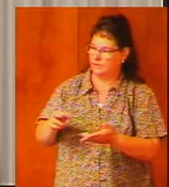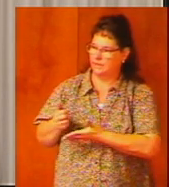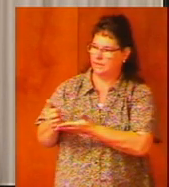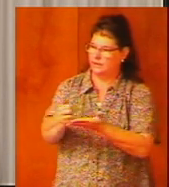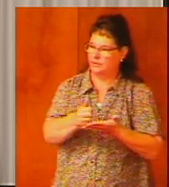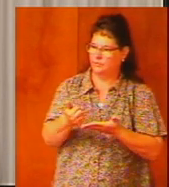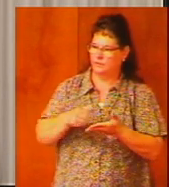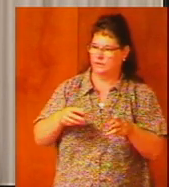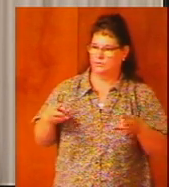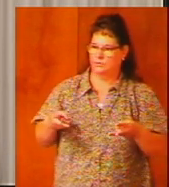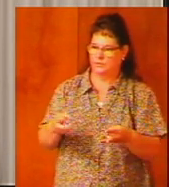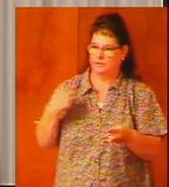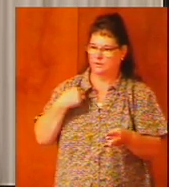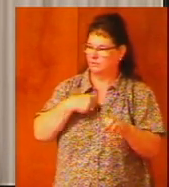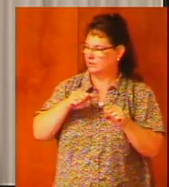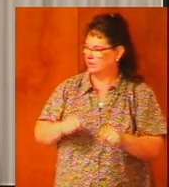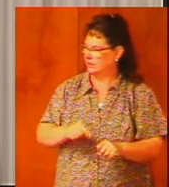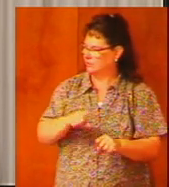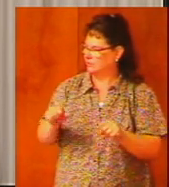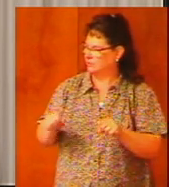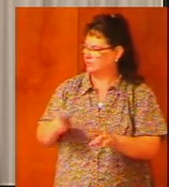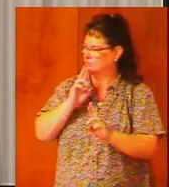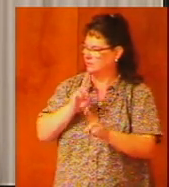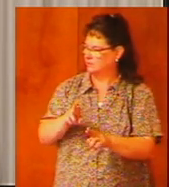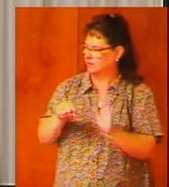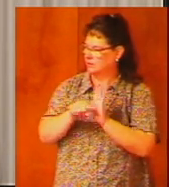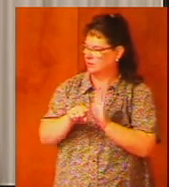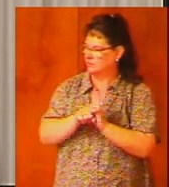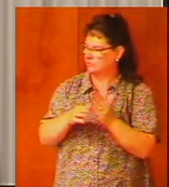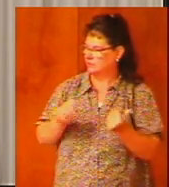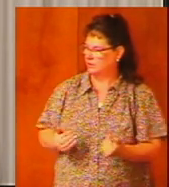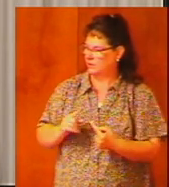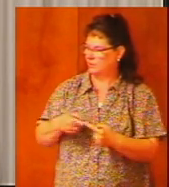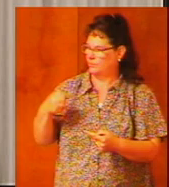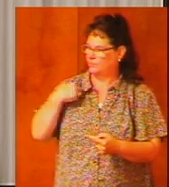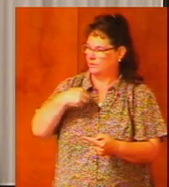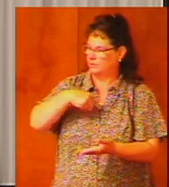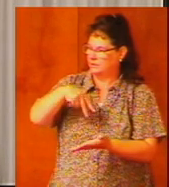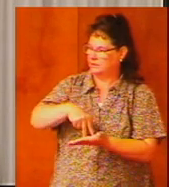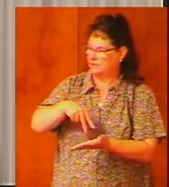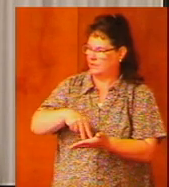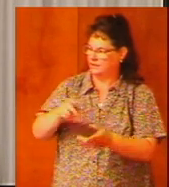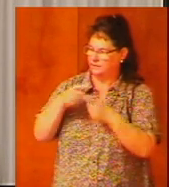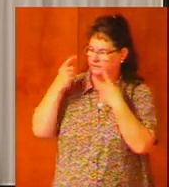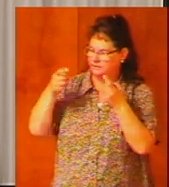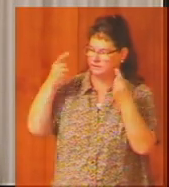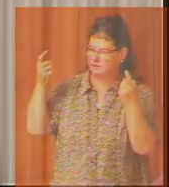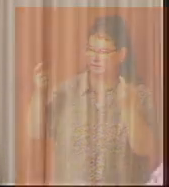that we can you can respond to the gospel now as we stand and sing together